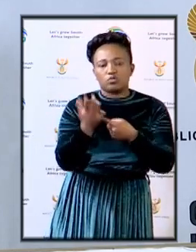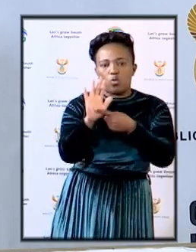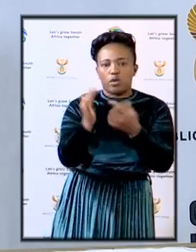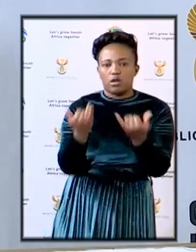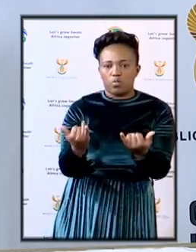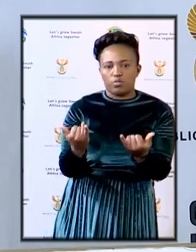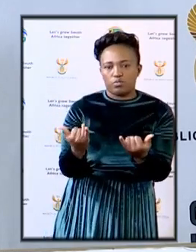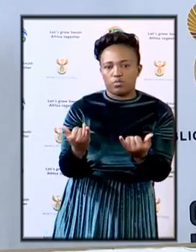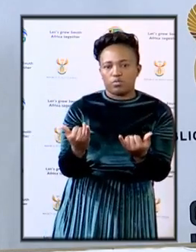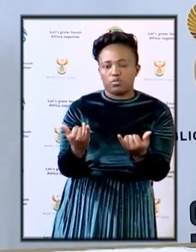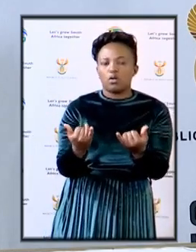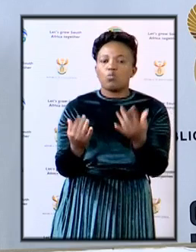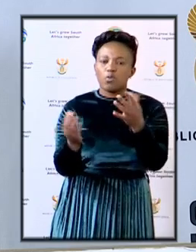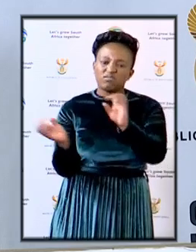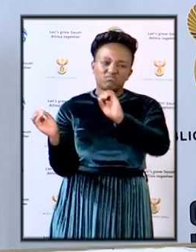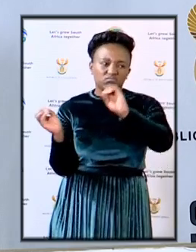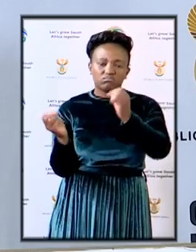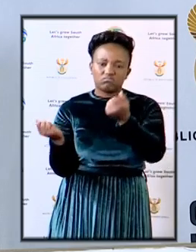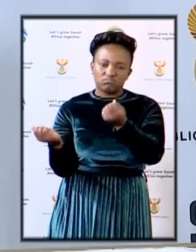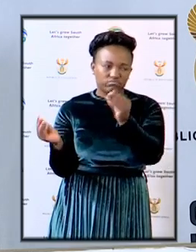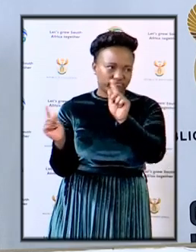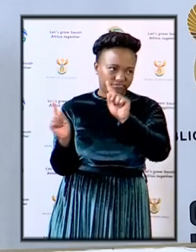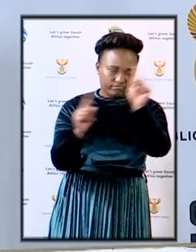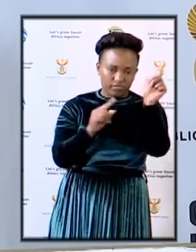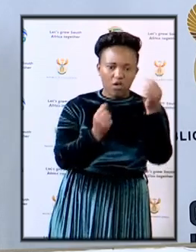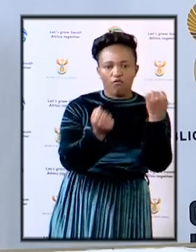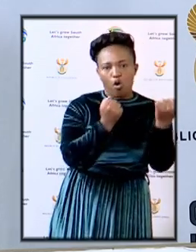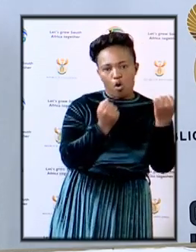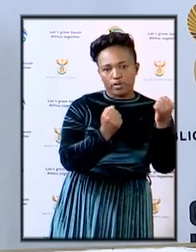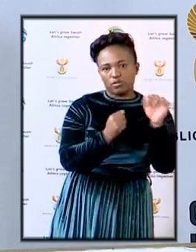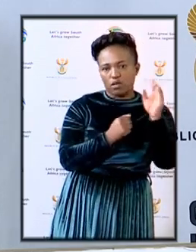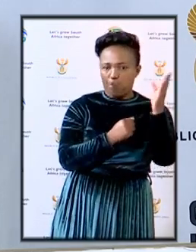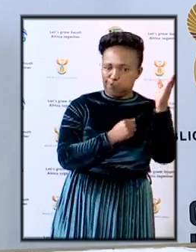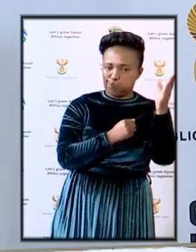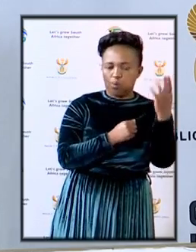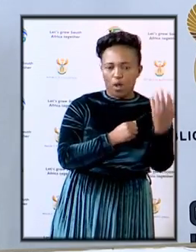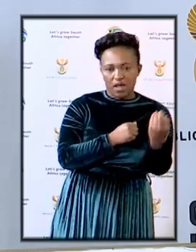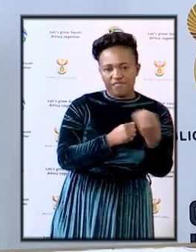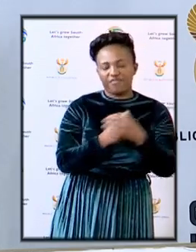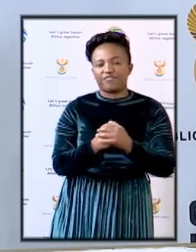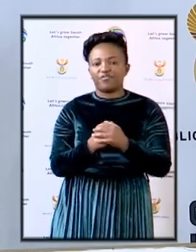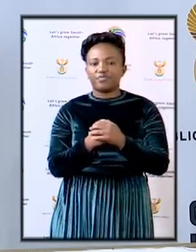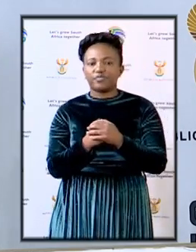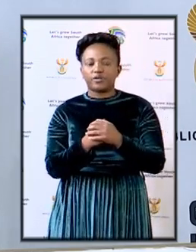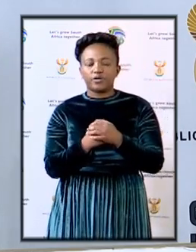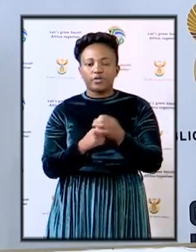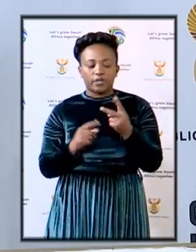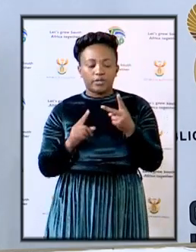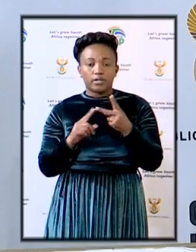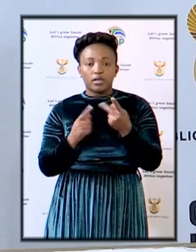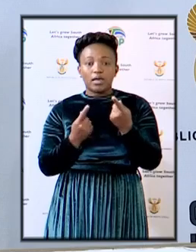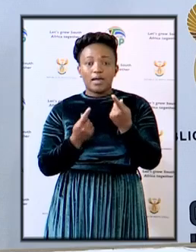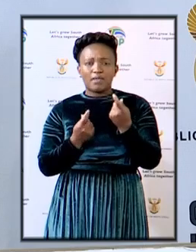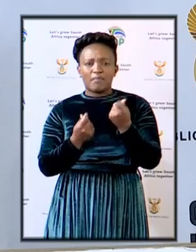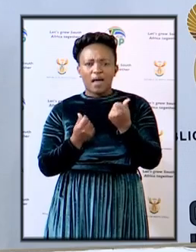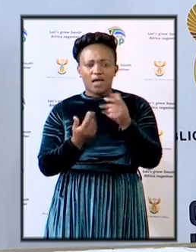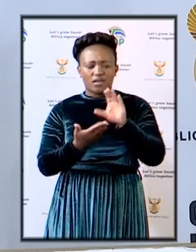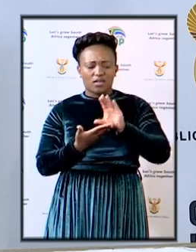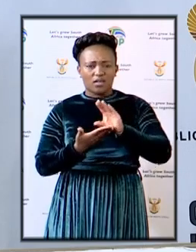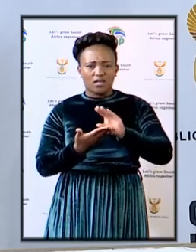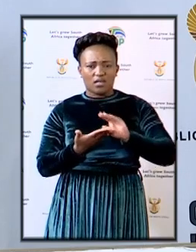will be dealt with at court with regard to the issue of the investment